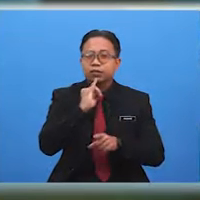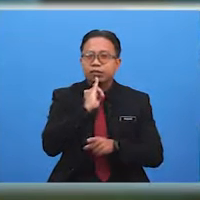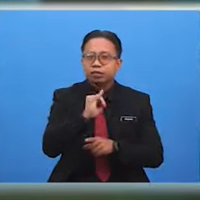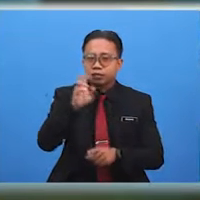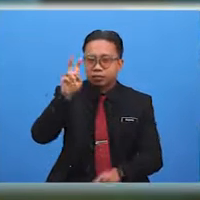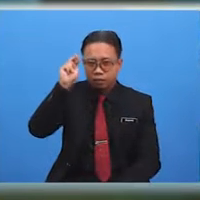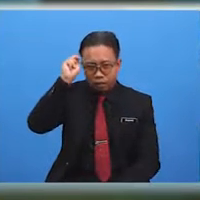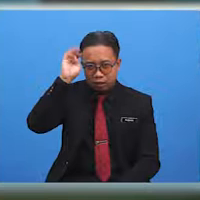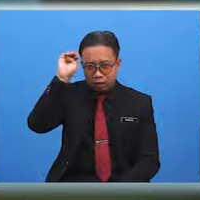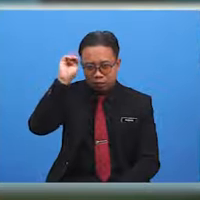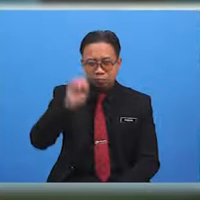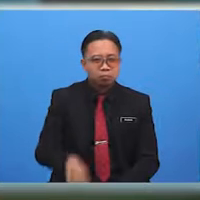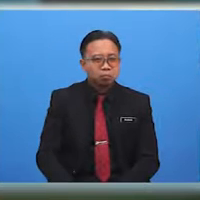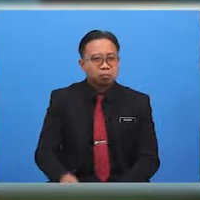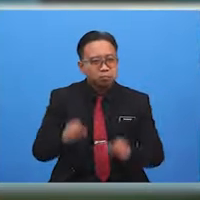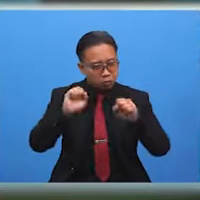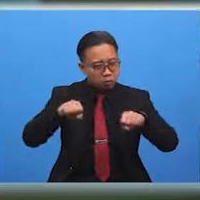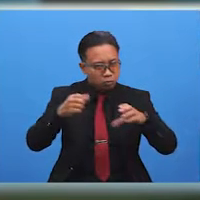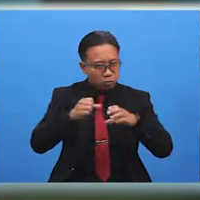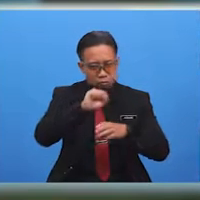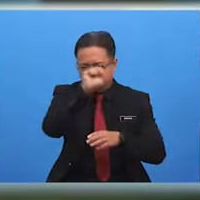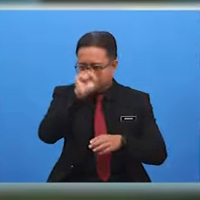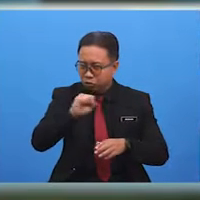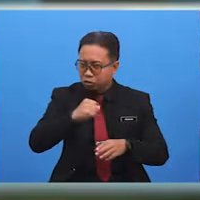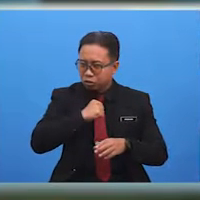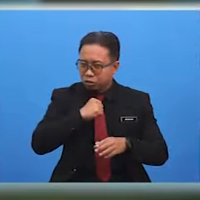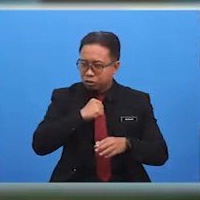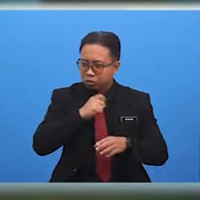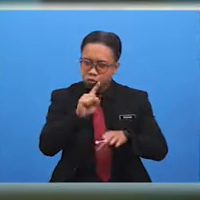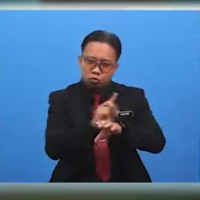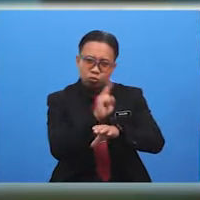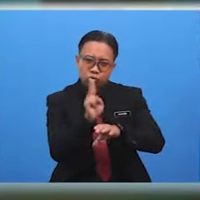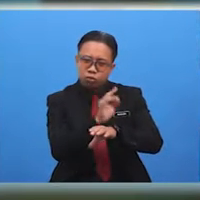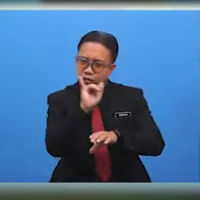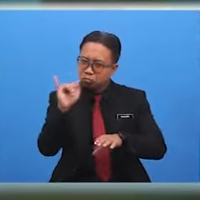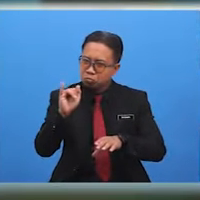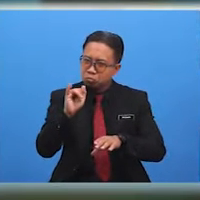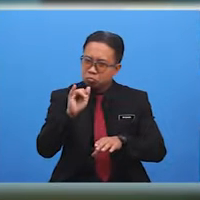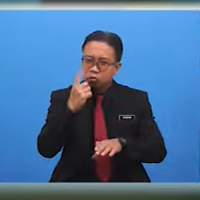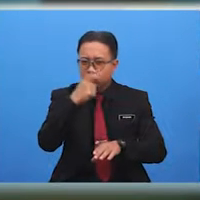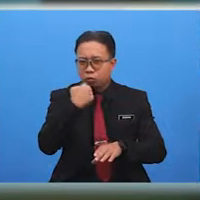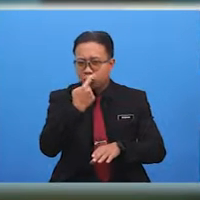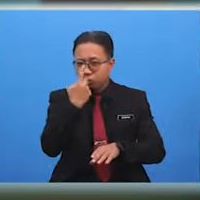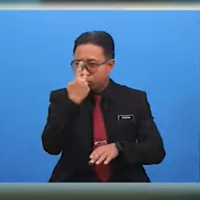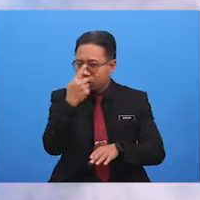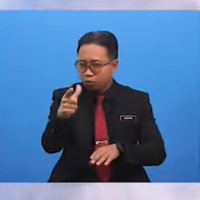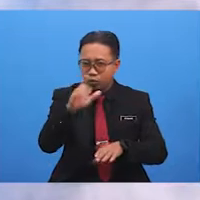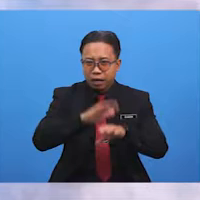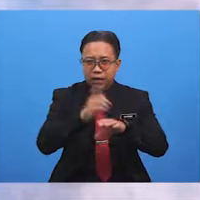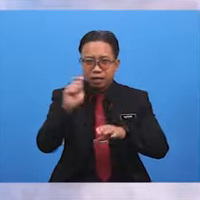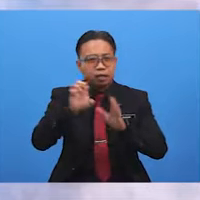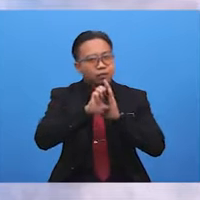Can you make your own question using who? Look at the next example.